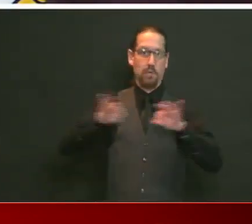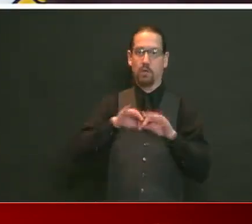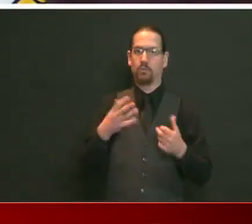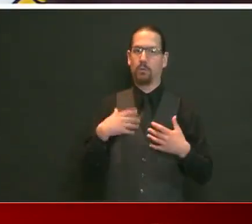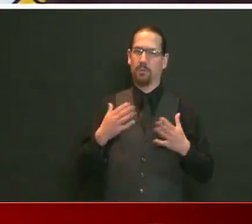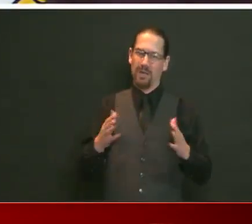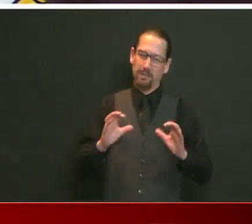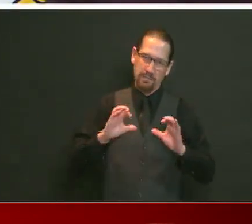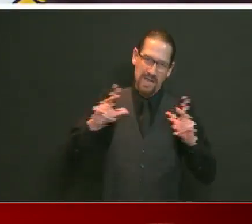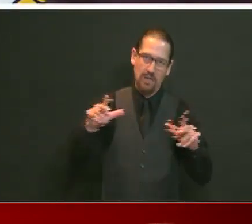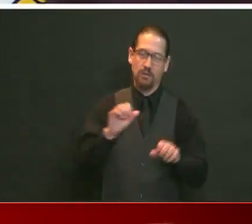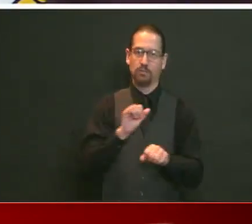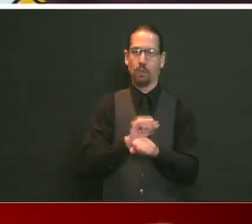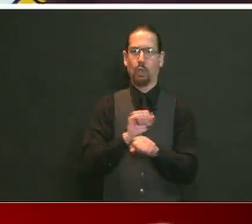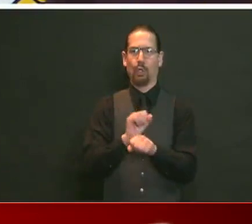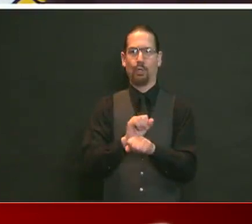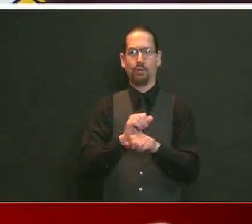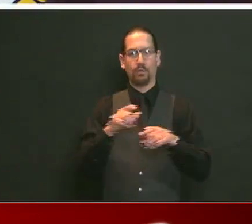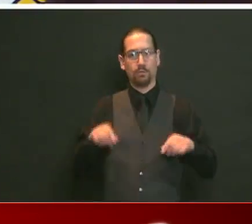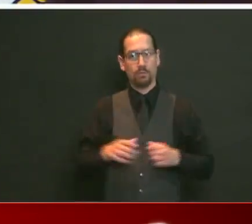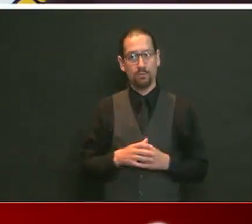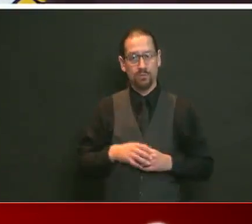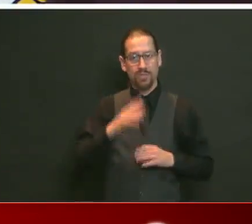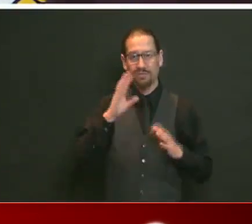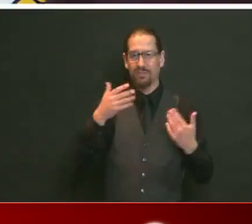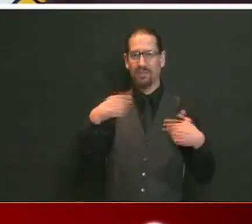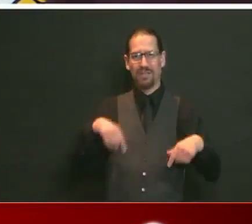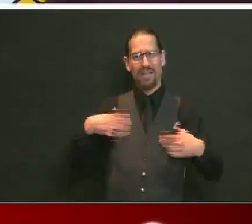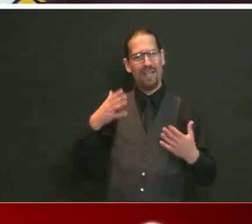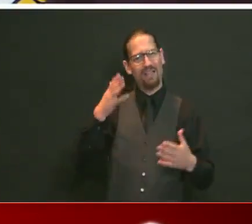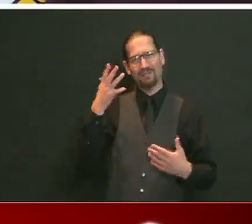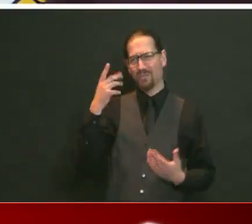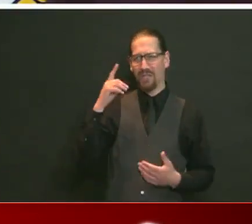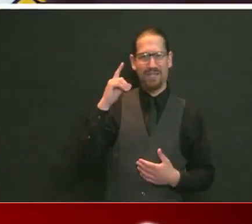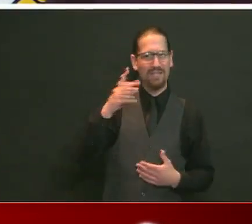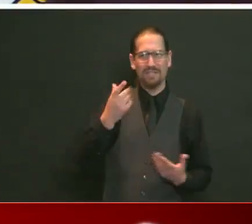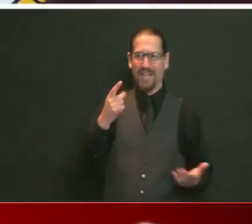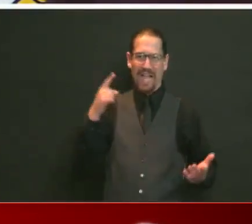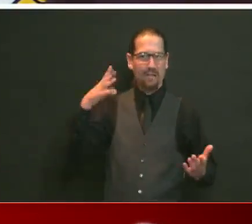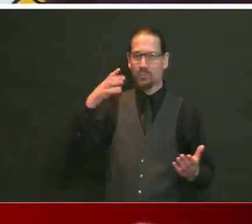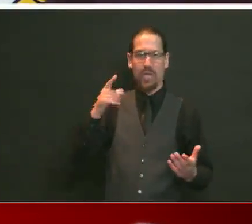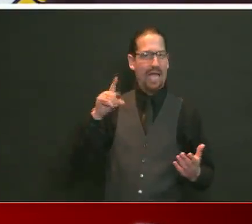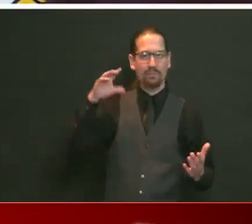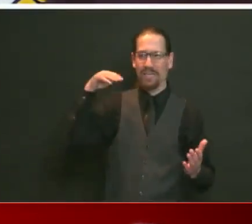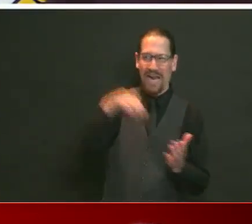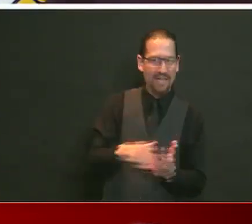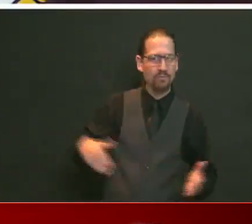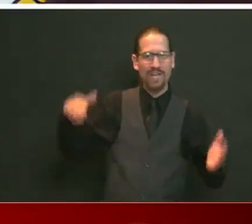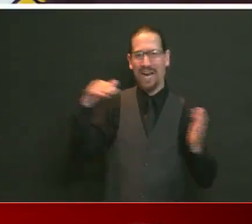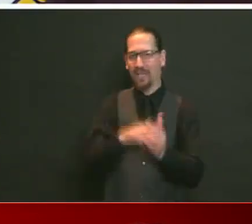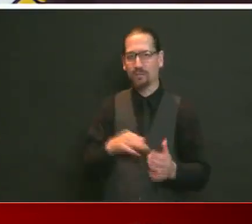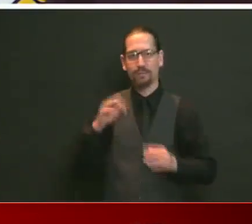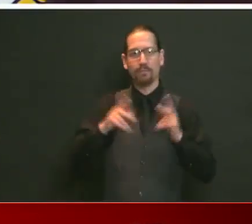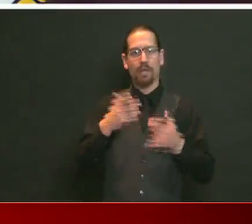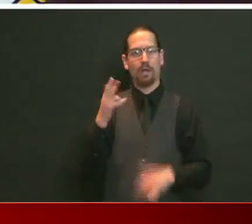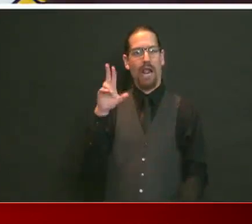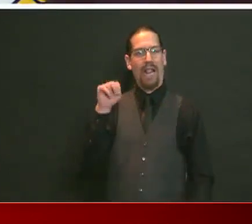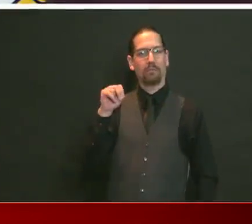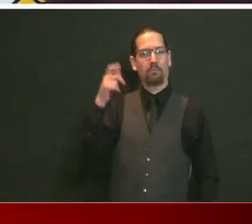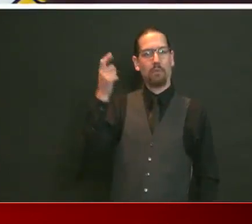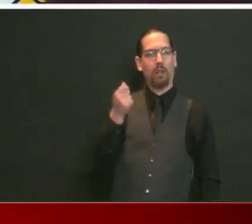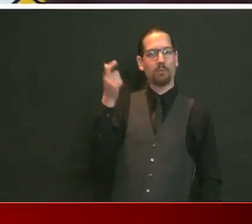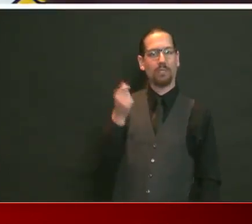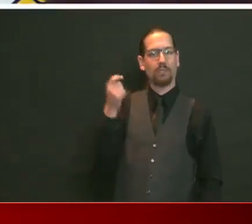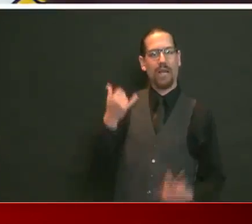have hundreds of thousands of people collecting unemployment. We have an economic crisis in Rhode Island. So I have